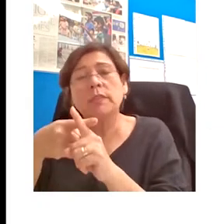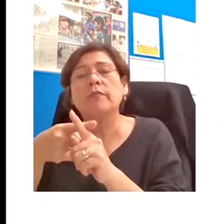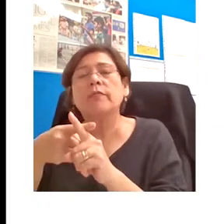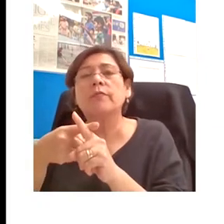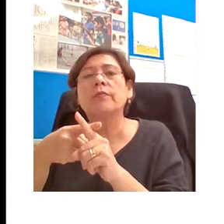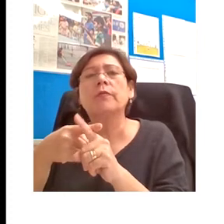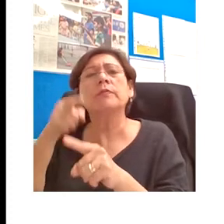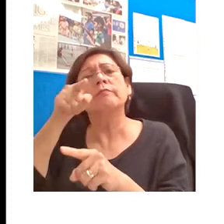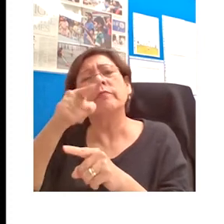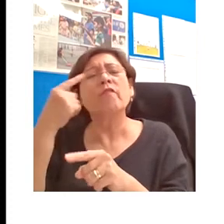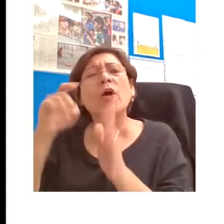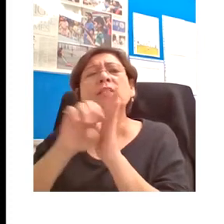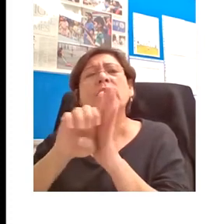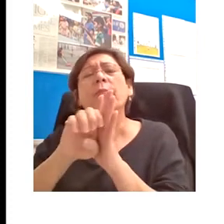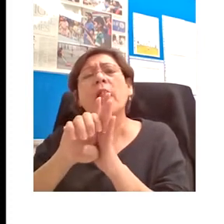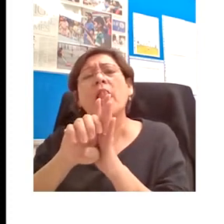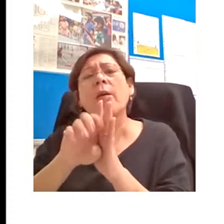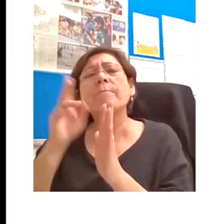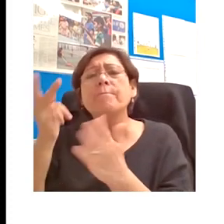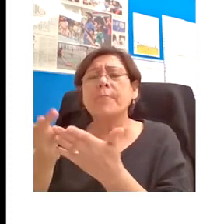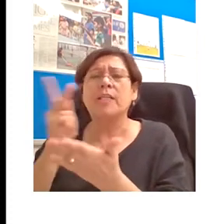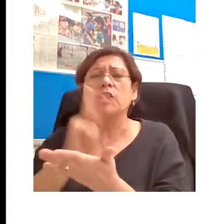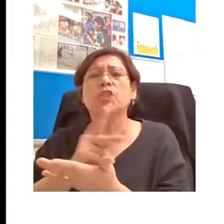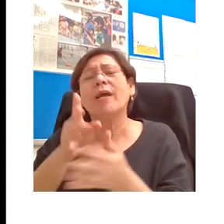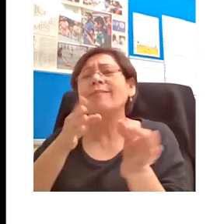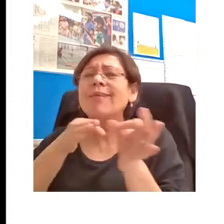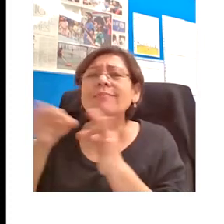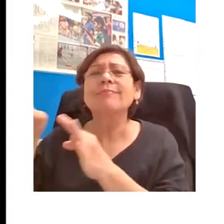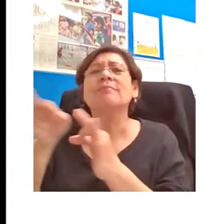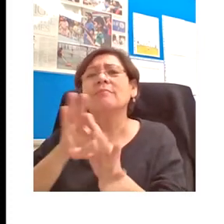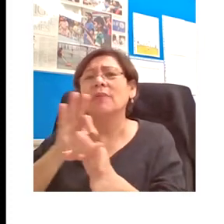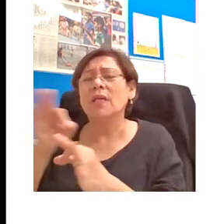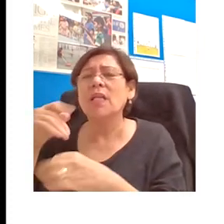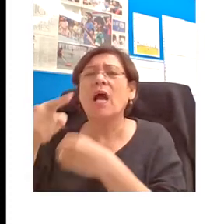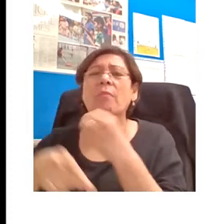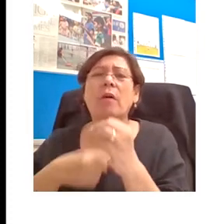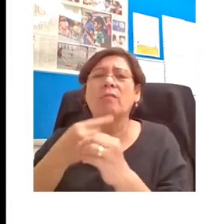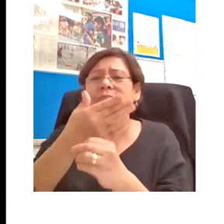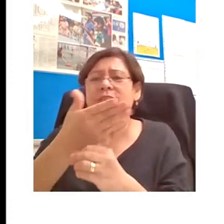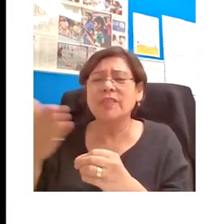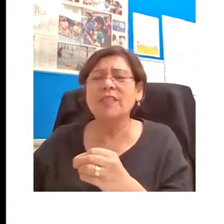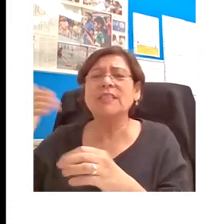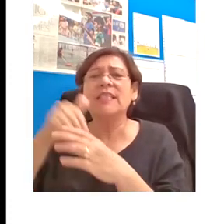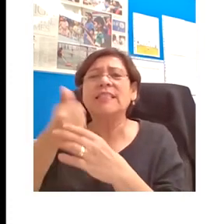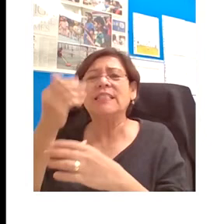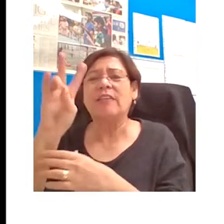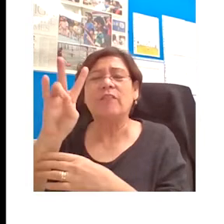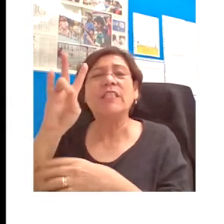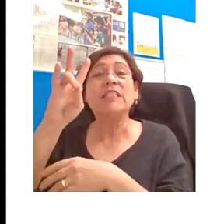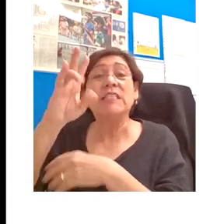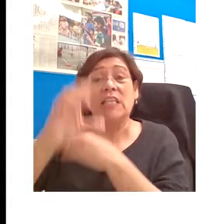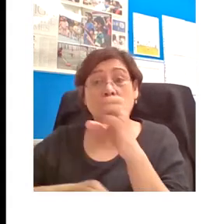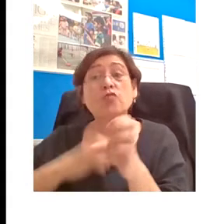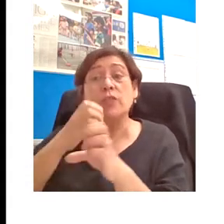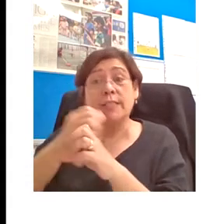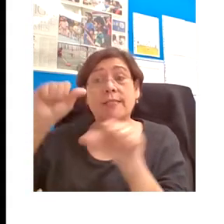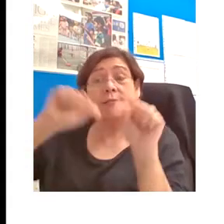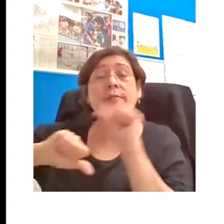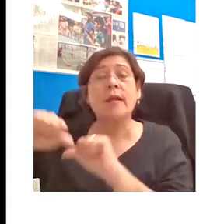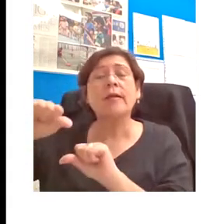identifying the components of this course on 17th century science that I was talking about. And as you can see, it's